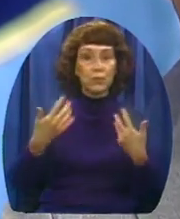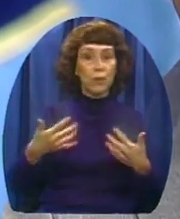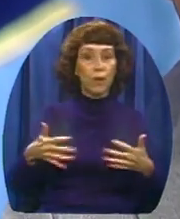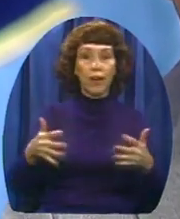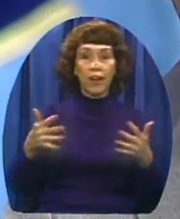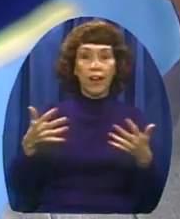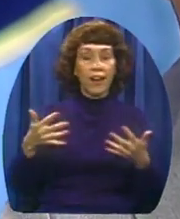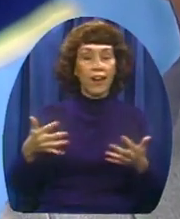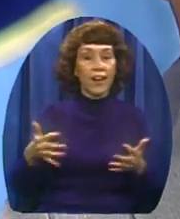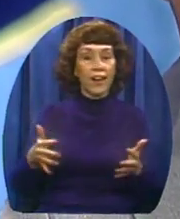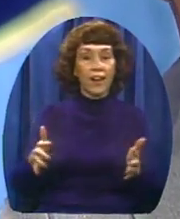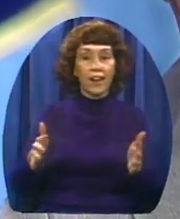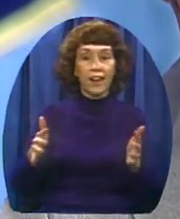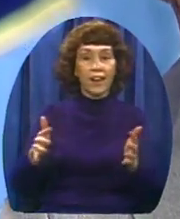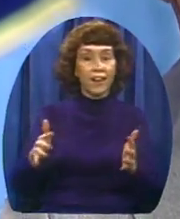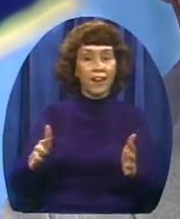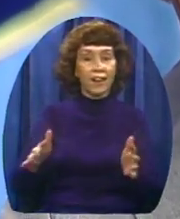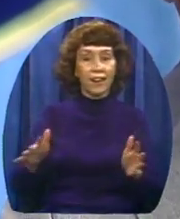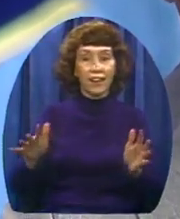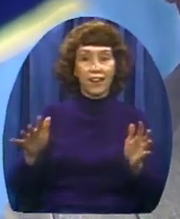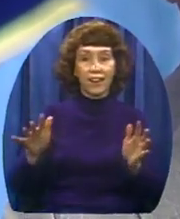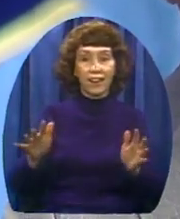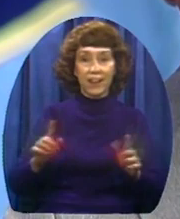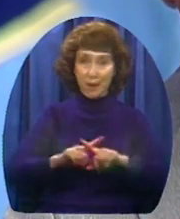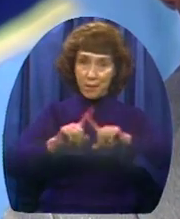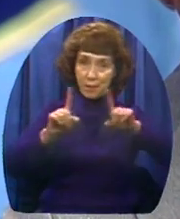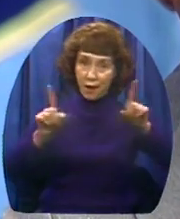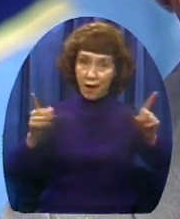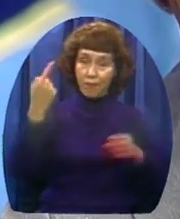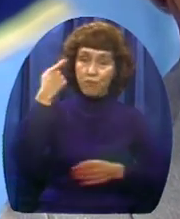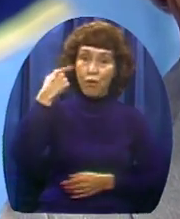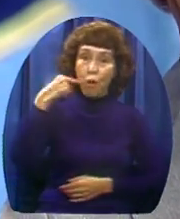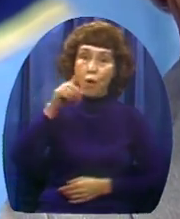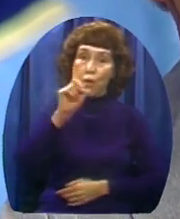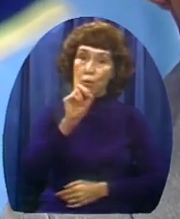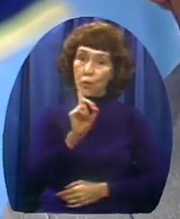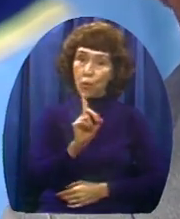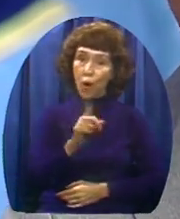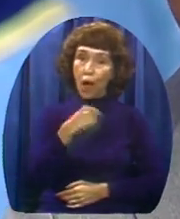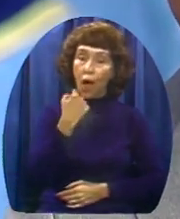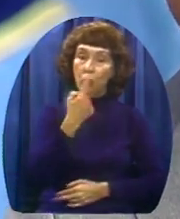Room for houses,